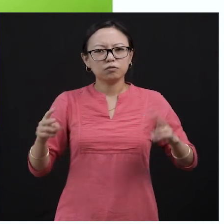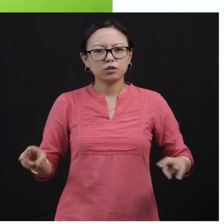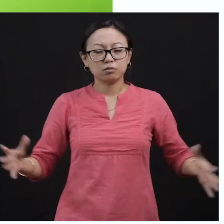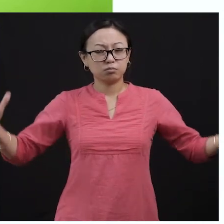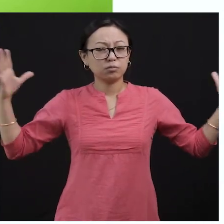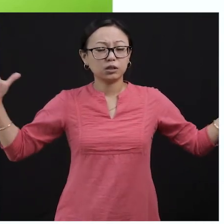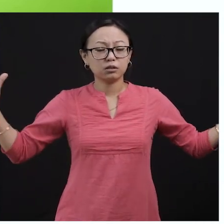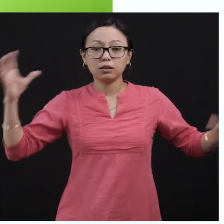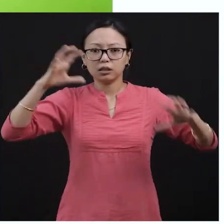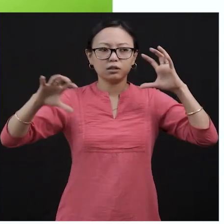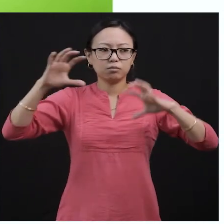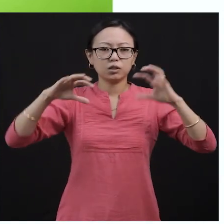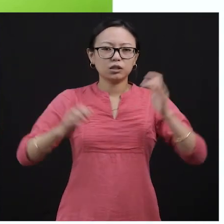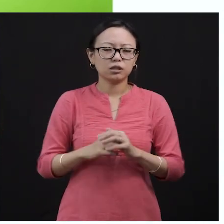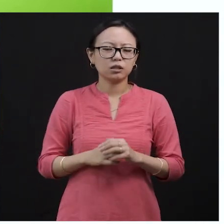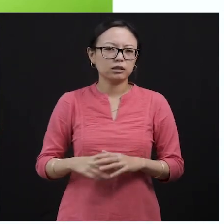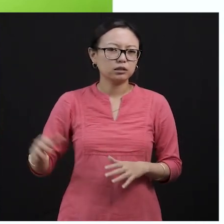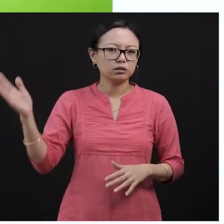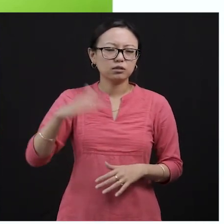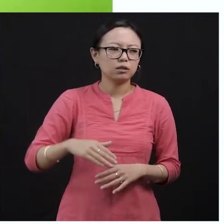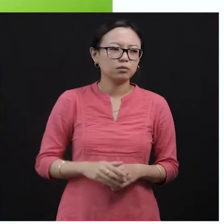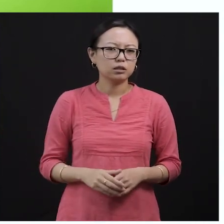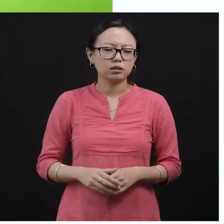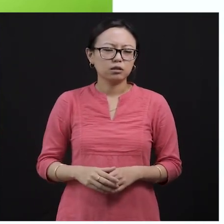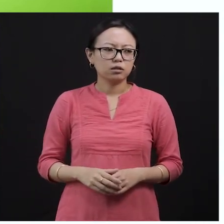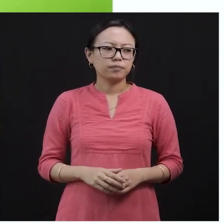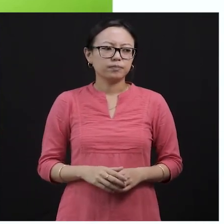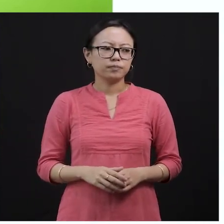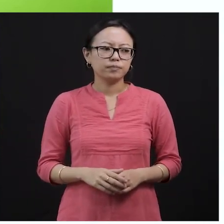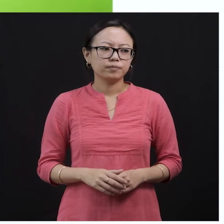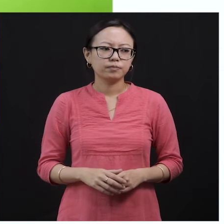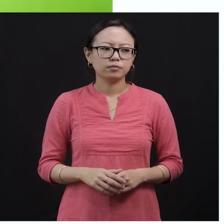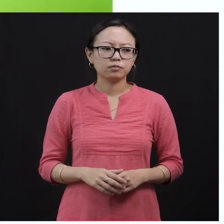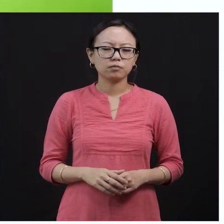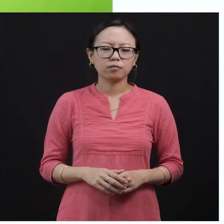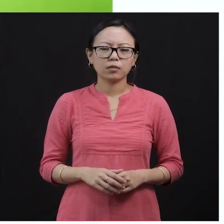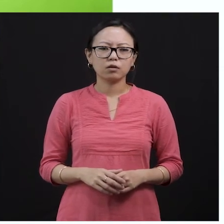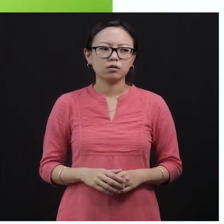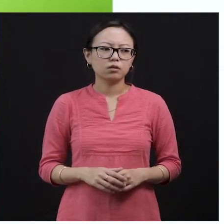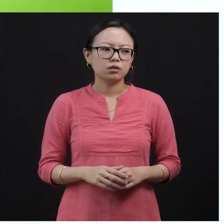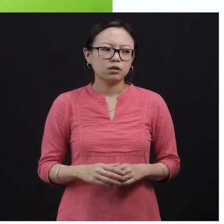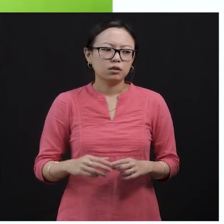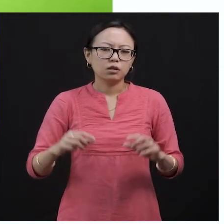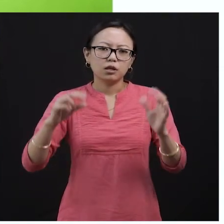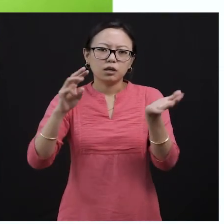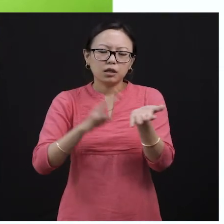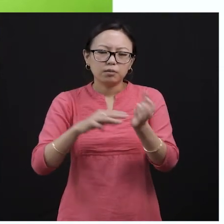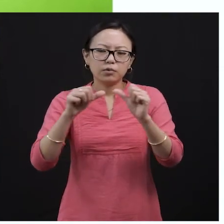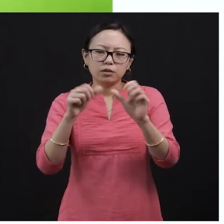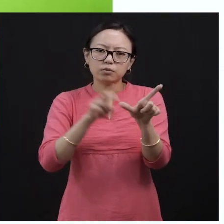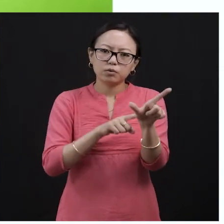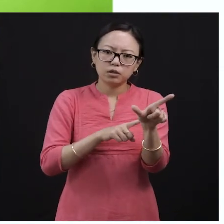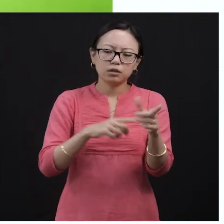And there will be so many birds that would come and eat the figs of the banyan. And everything becomes very noisy,